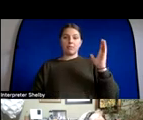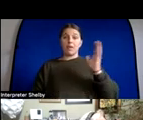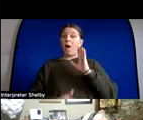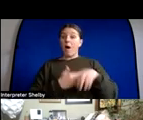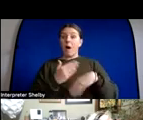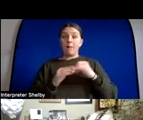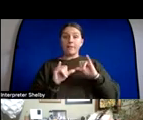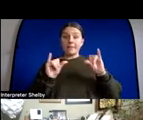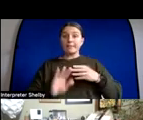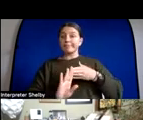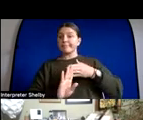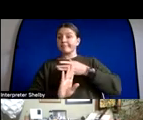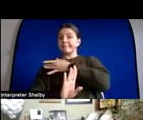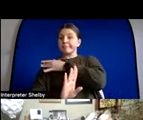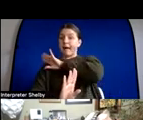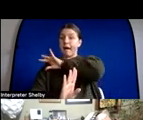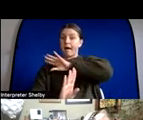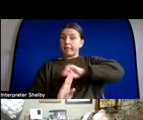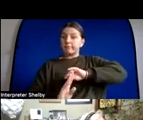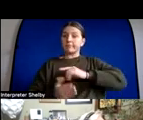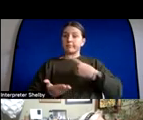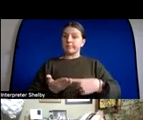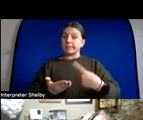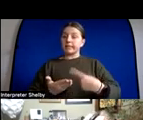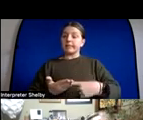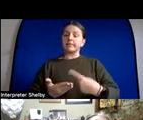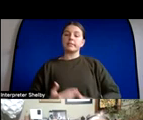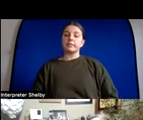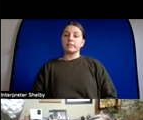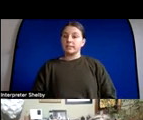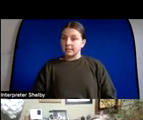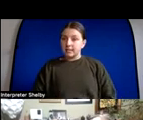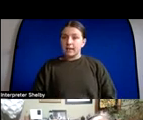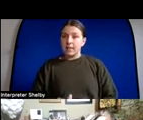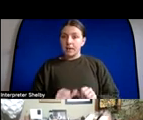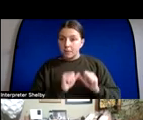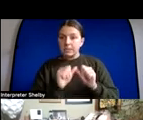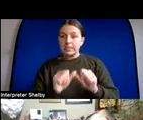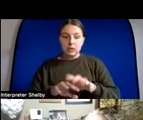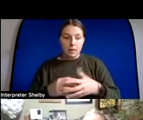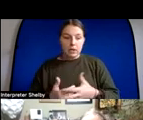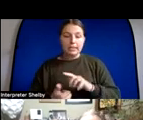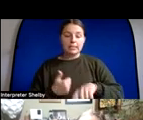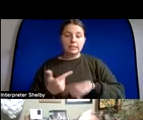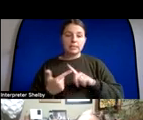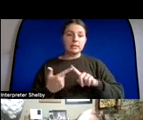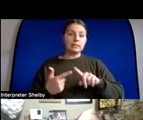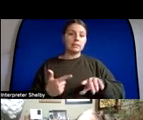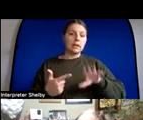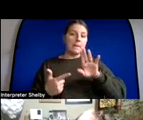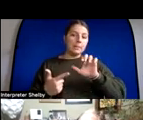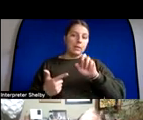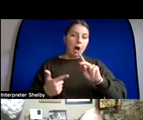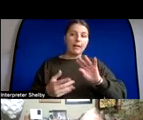the persistent objects the uh blockchain networks the ai